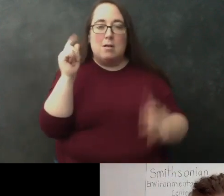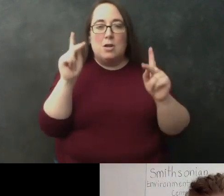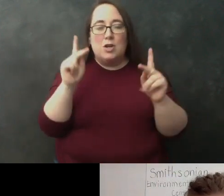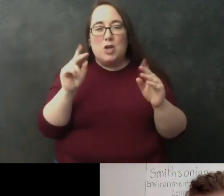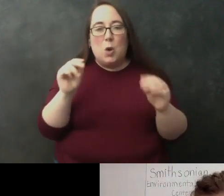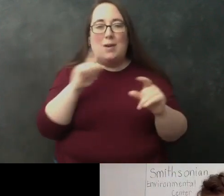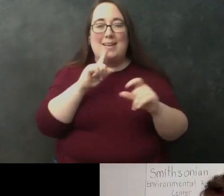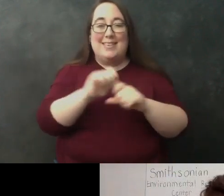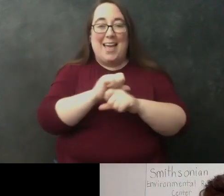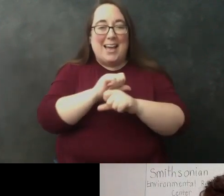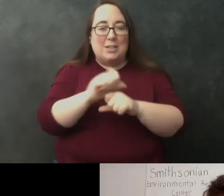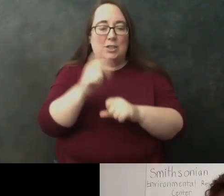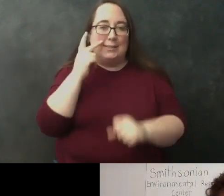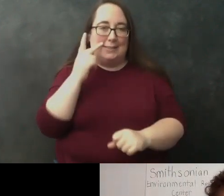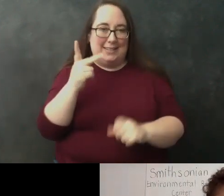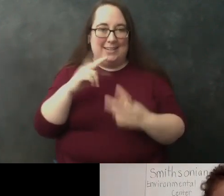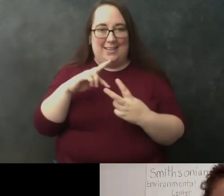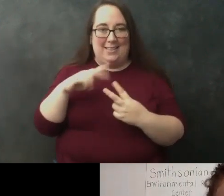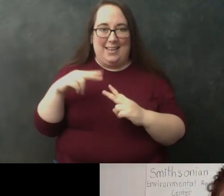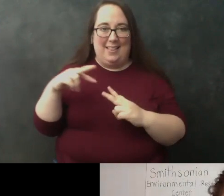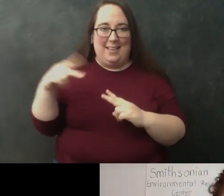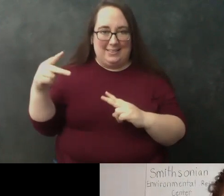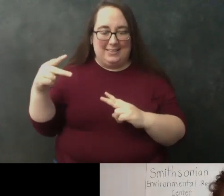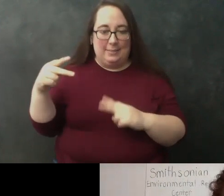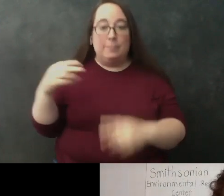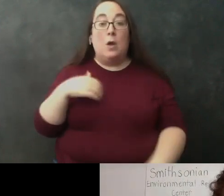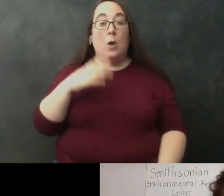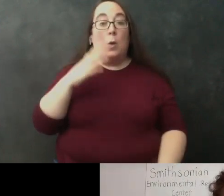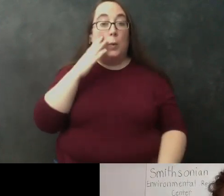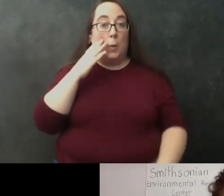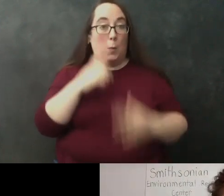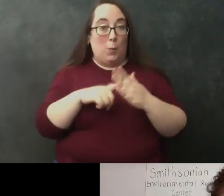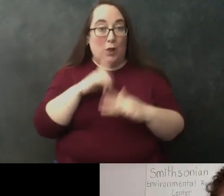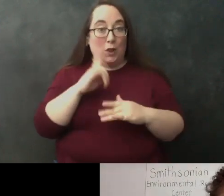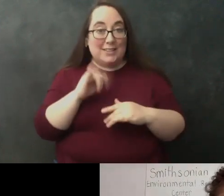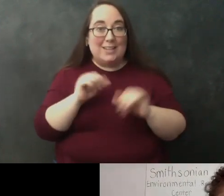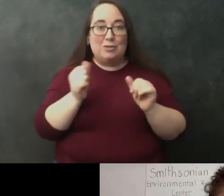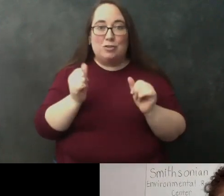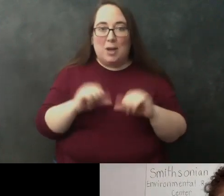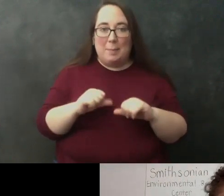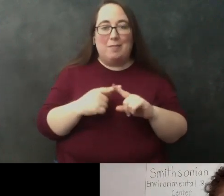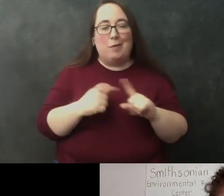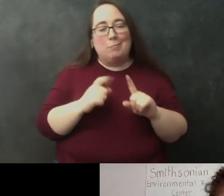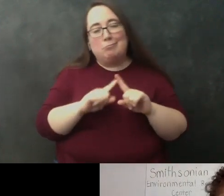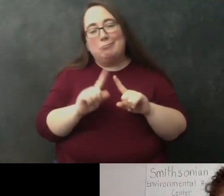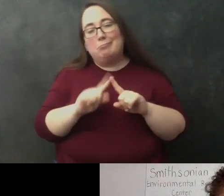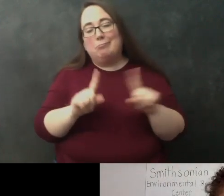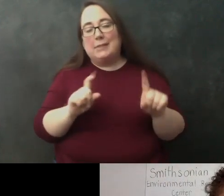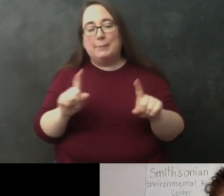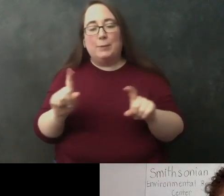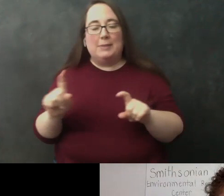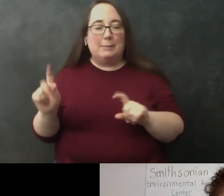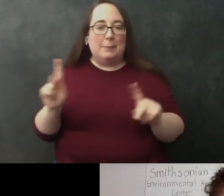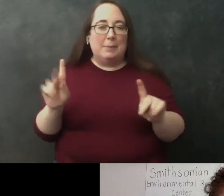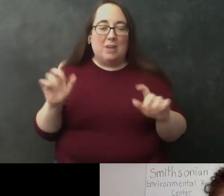actually seen the helix we know what the helix looks like and the shape of it so from a whole bunch of different experiments that people have done